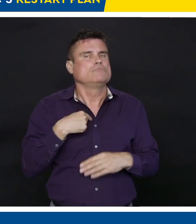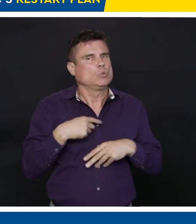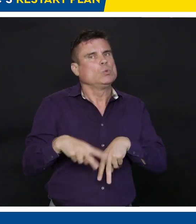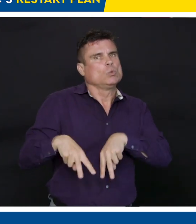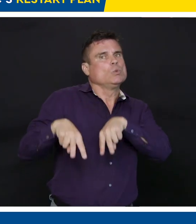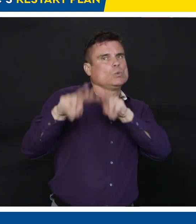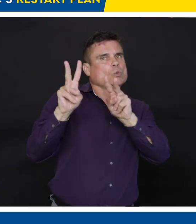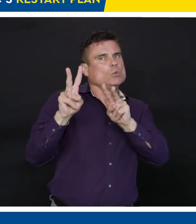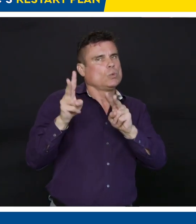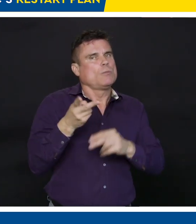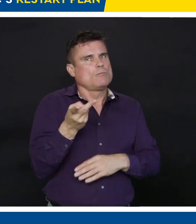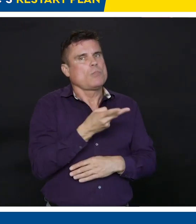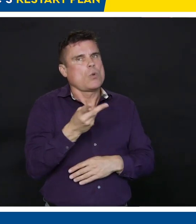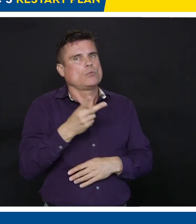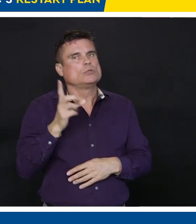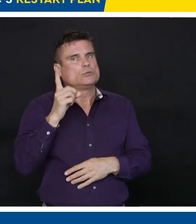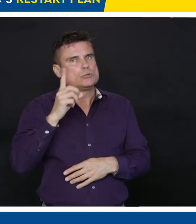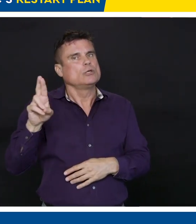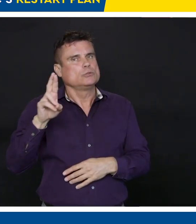final question is from Richard Zussman.